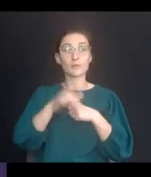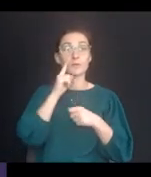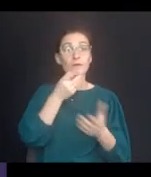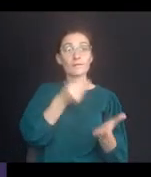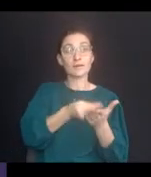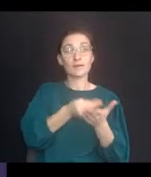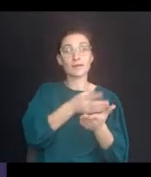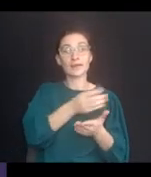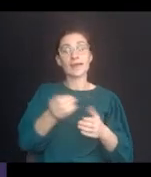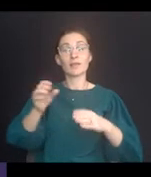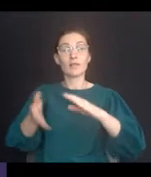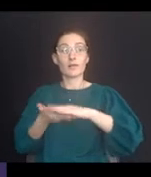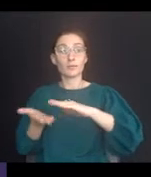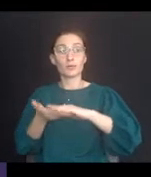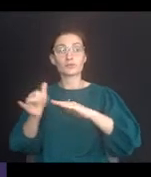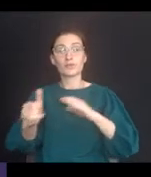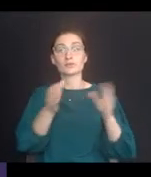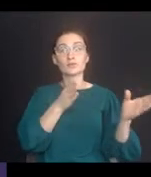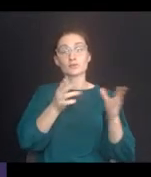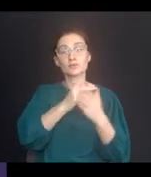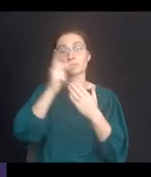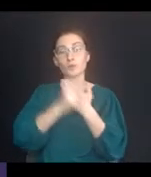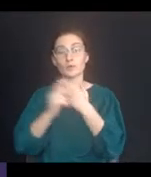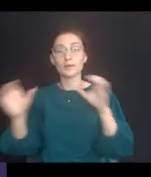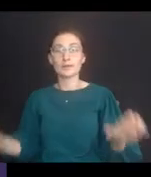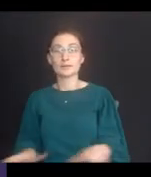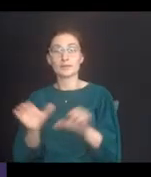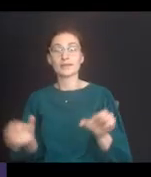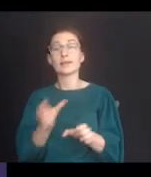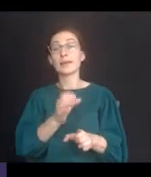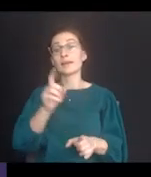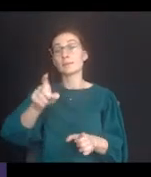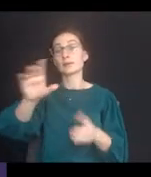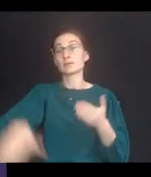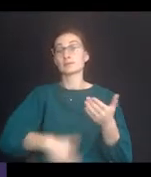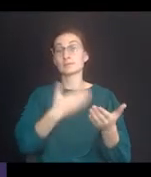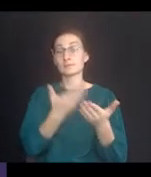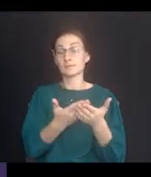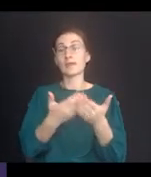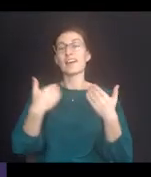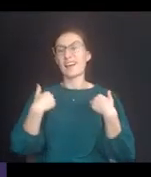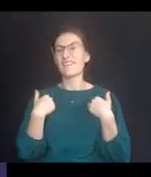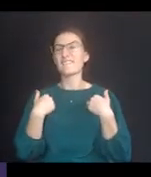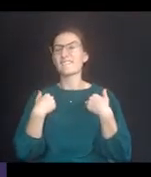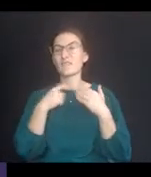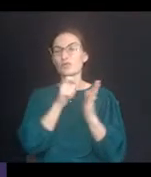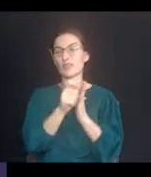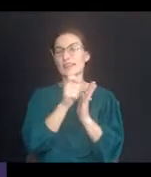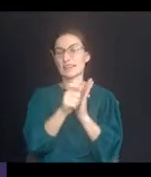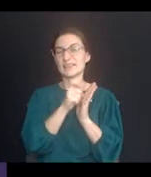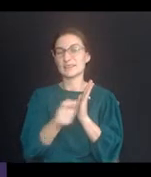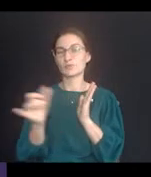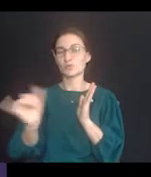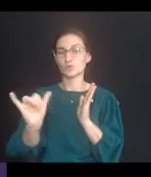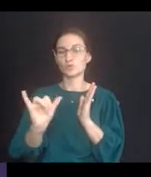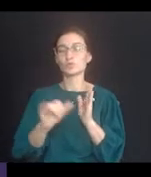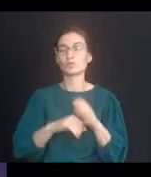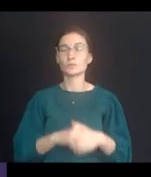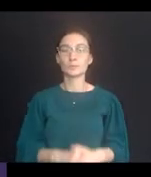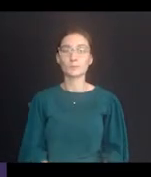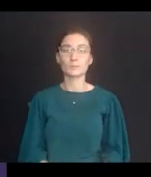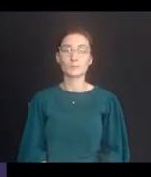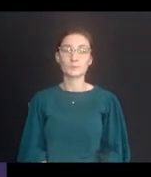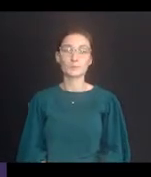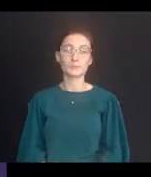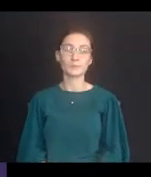and operation of the service program or activity and must be accompanied by a written statement of the reasons for reaching that